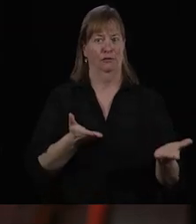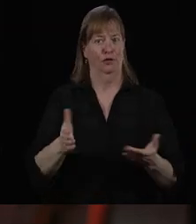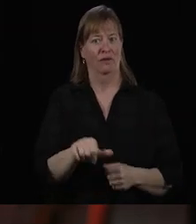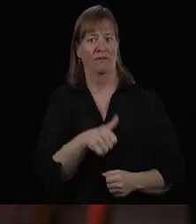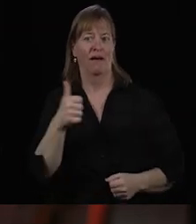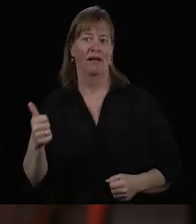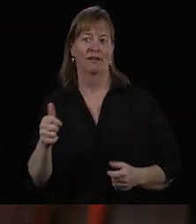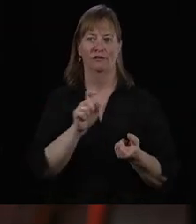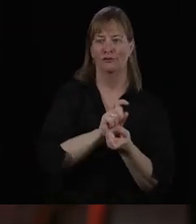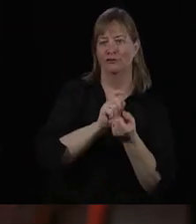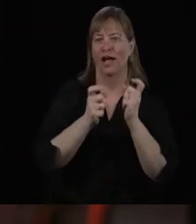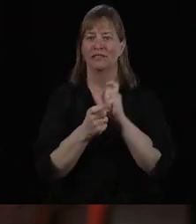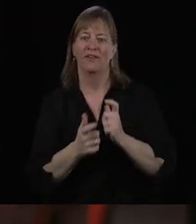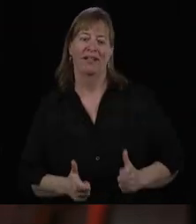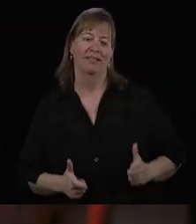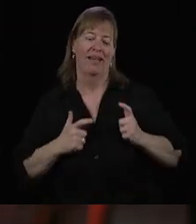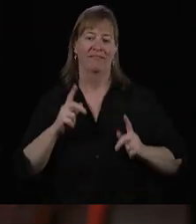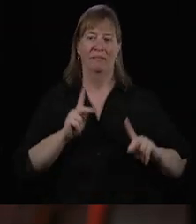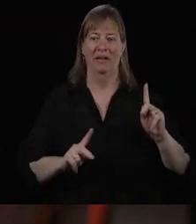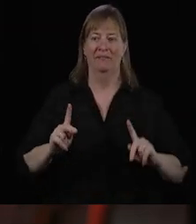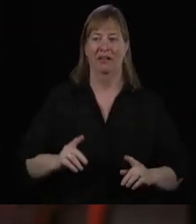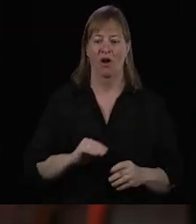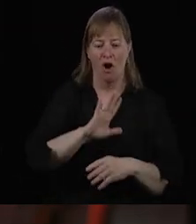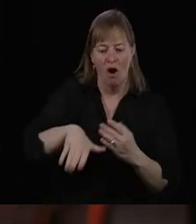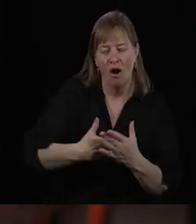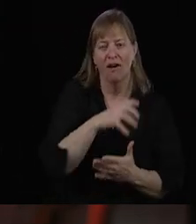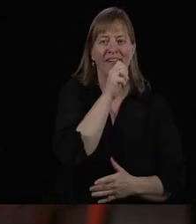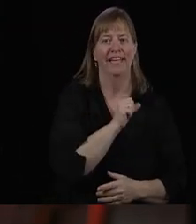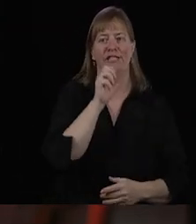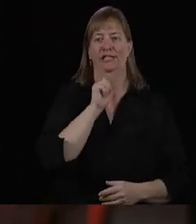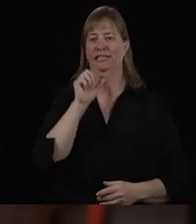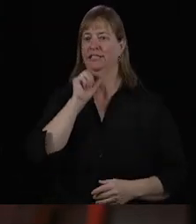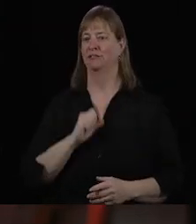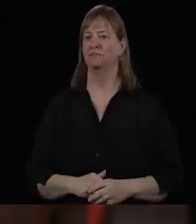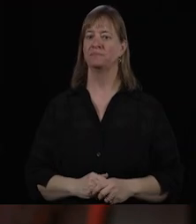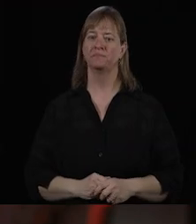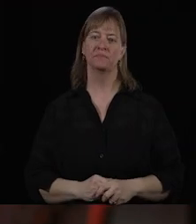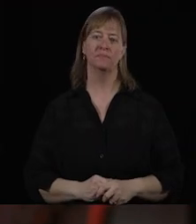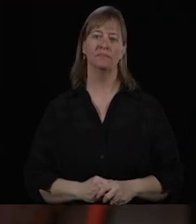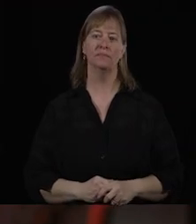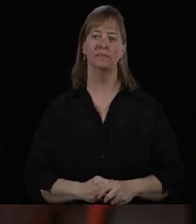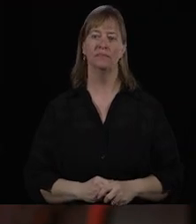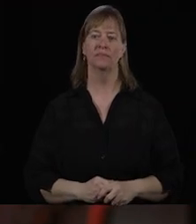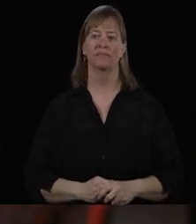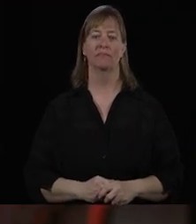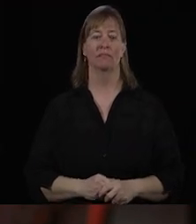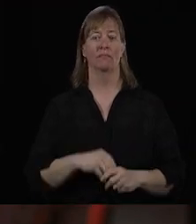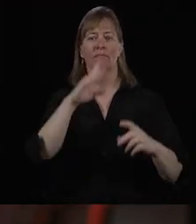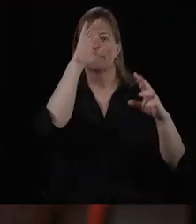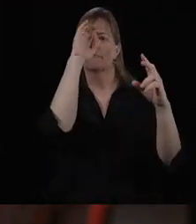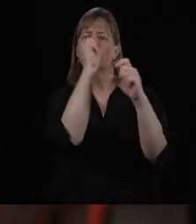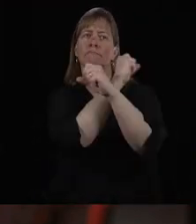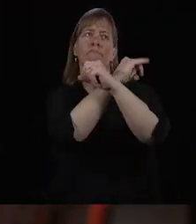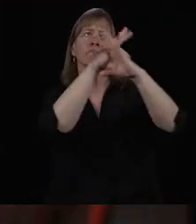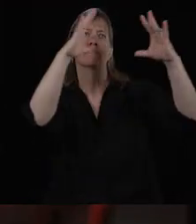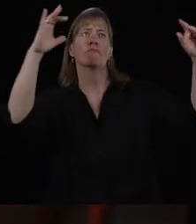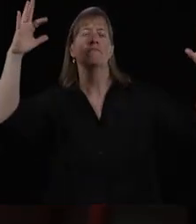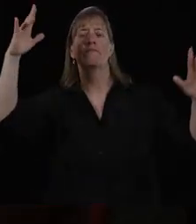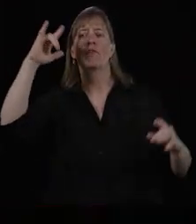language to use language as effectively as possible is really necessary for a for a rich life